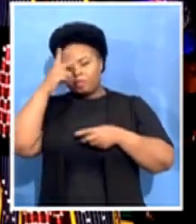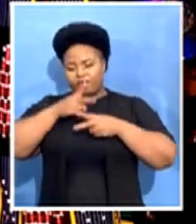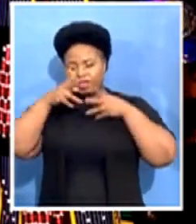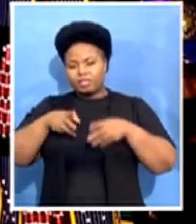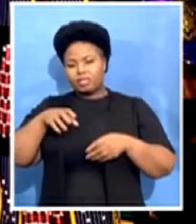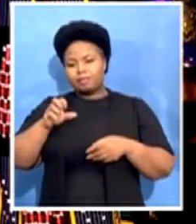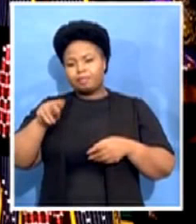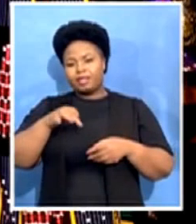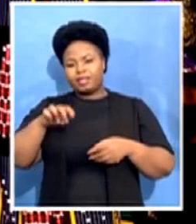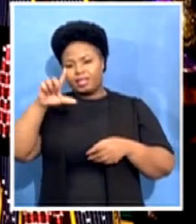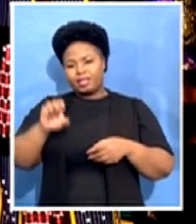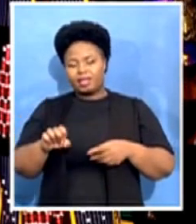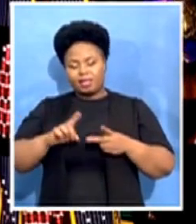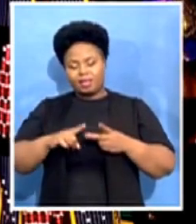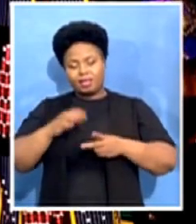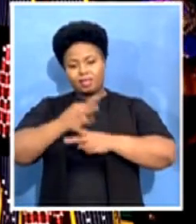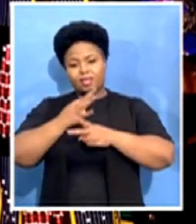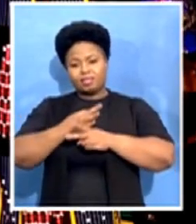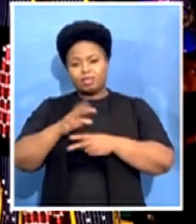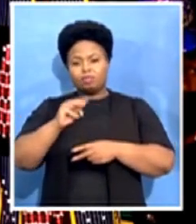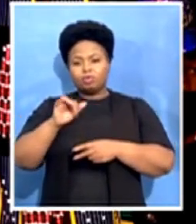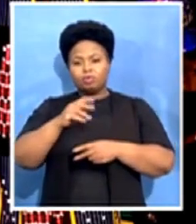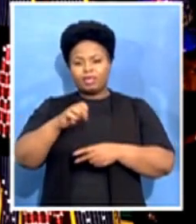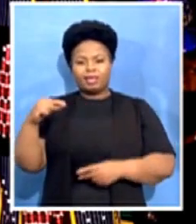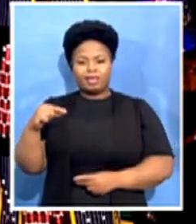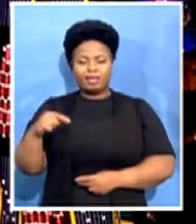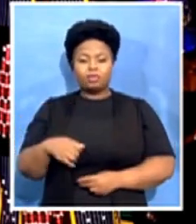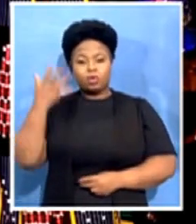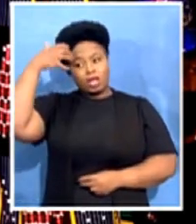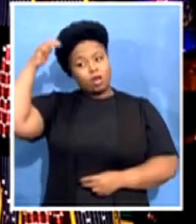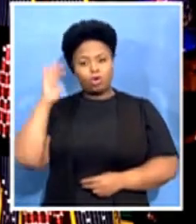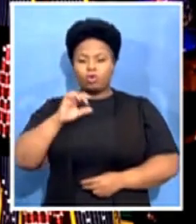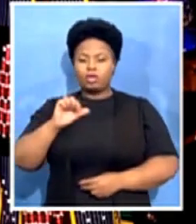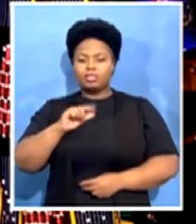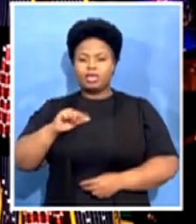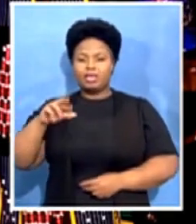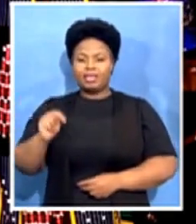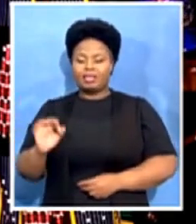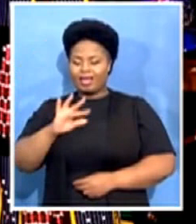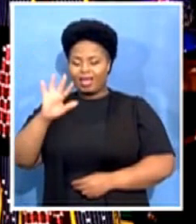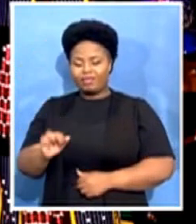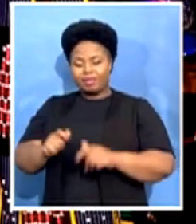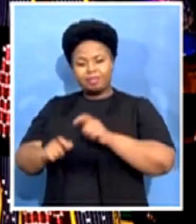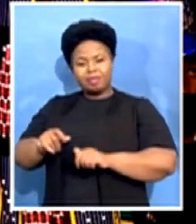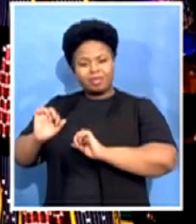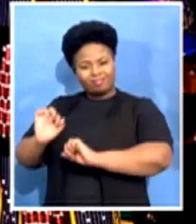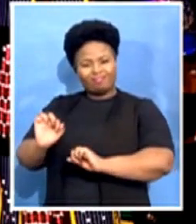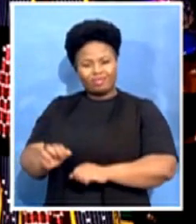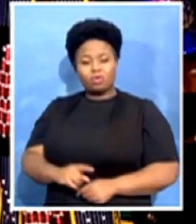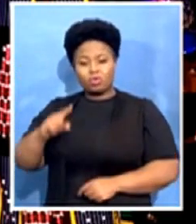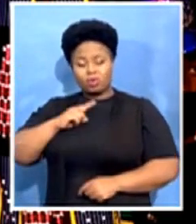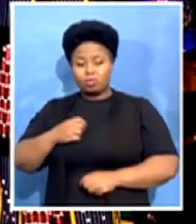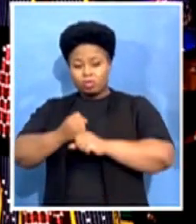Tupeng, the Lion of Azania, who ensured that throughout her life